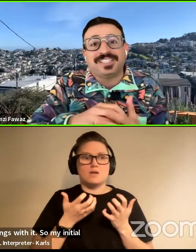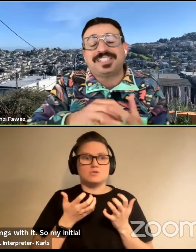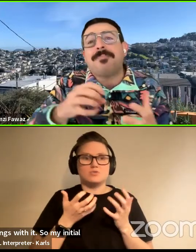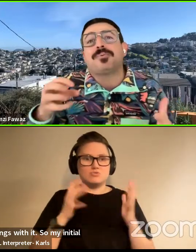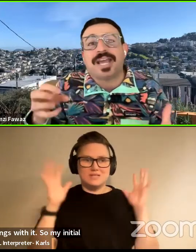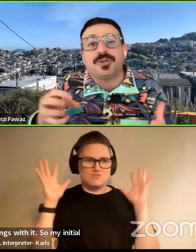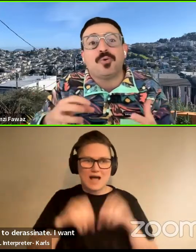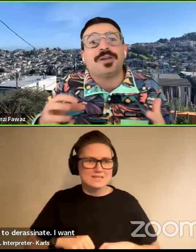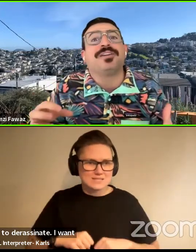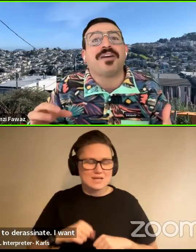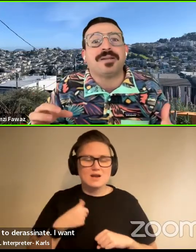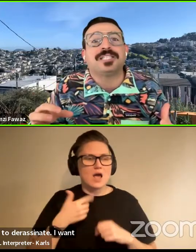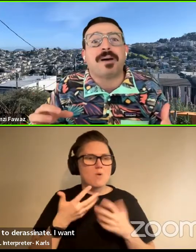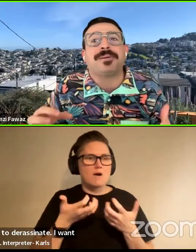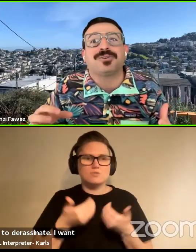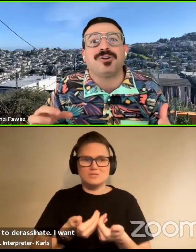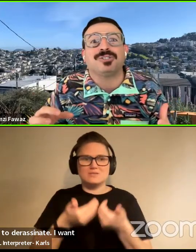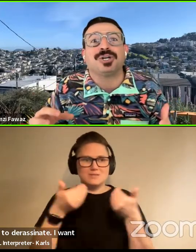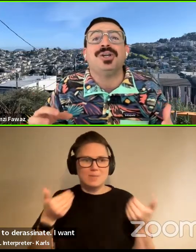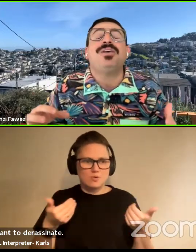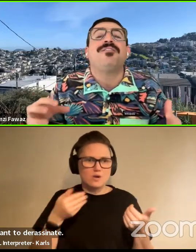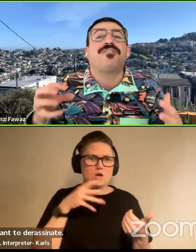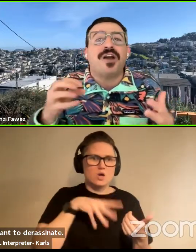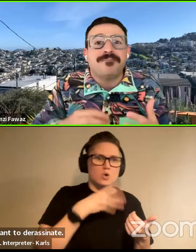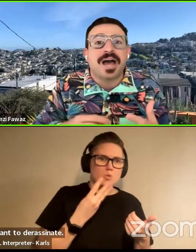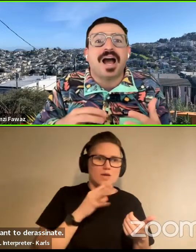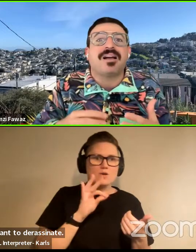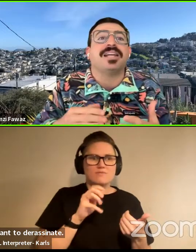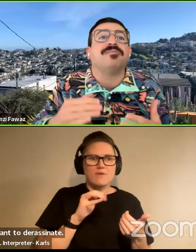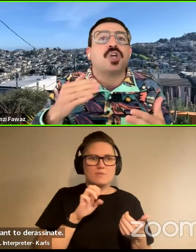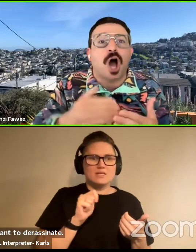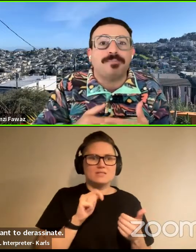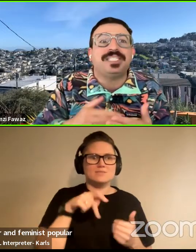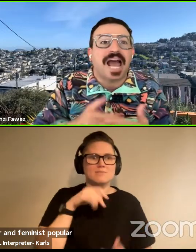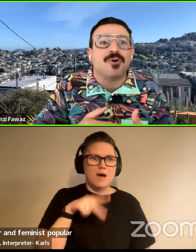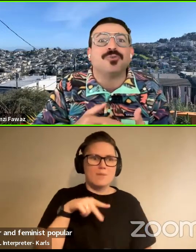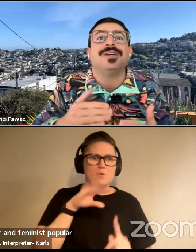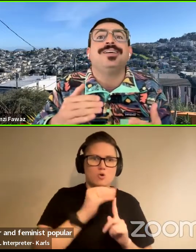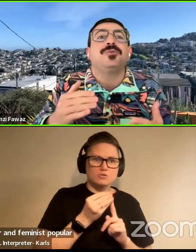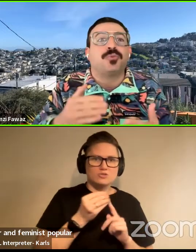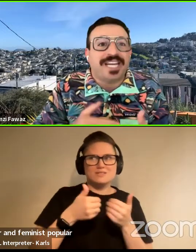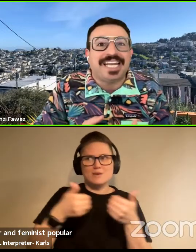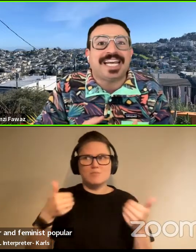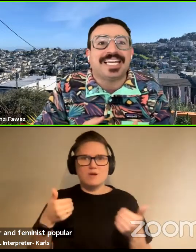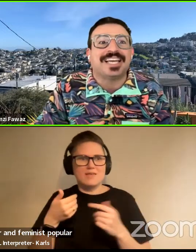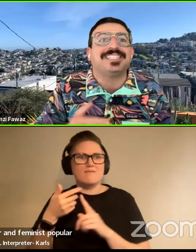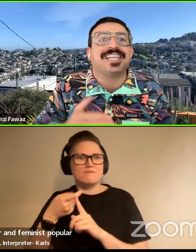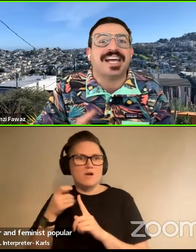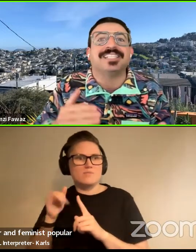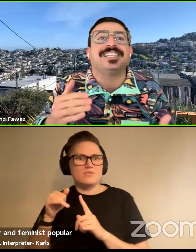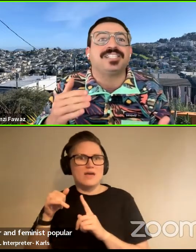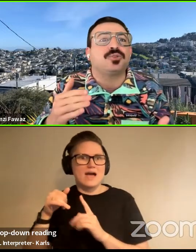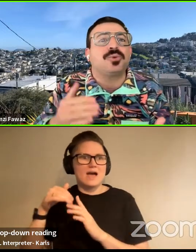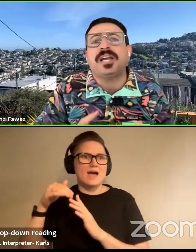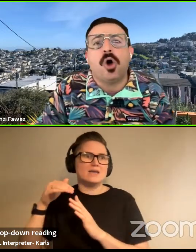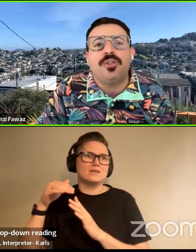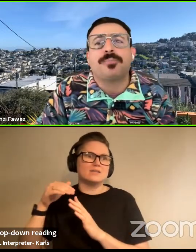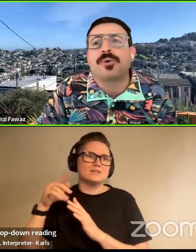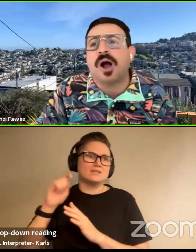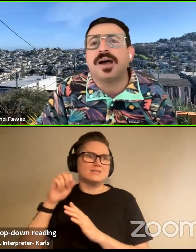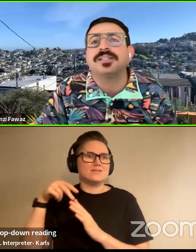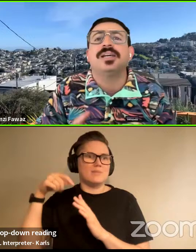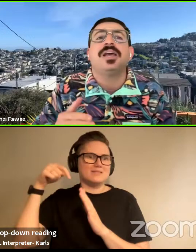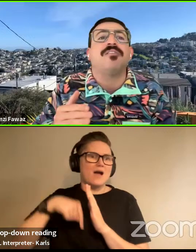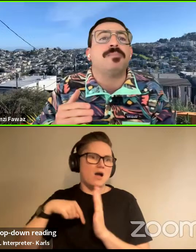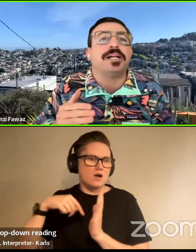I want to like separate queer and feminist popular culture from a kind of top down reading that says, this is really